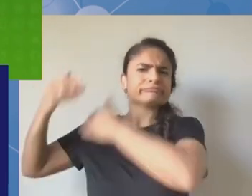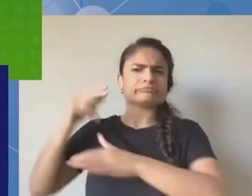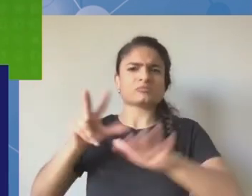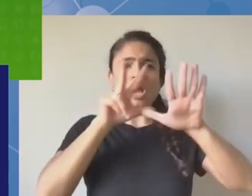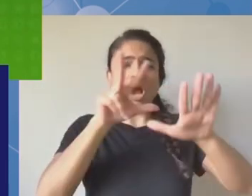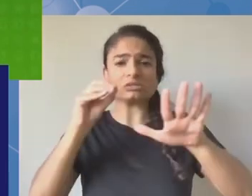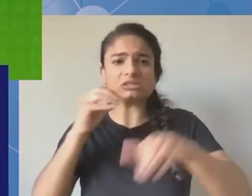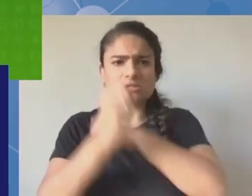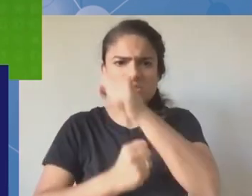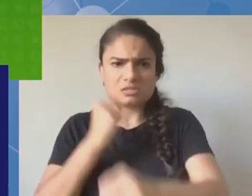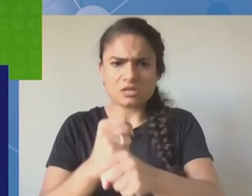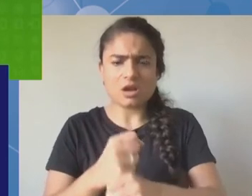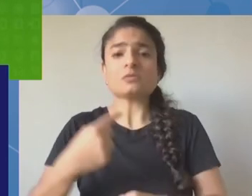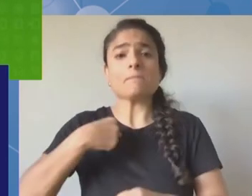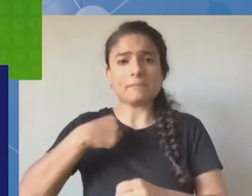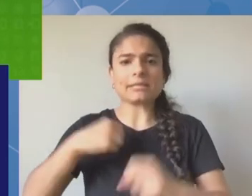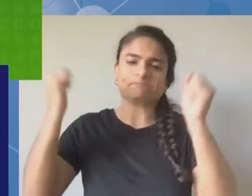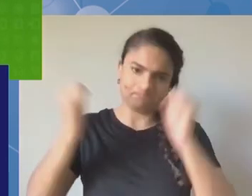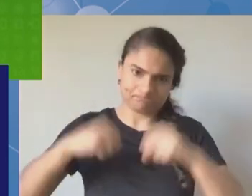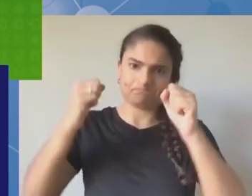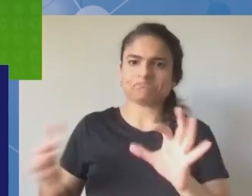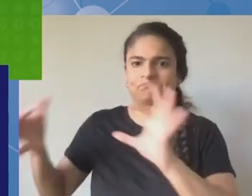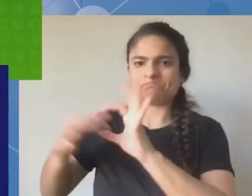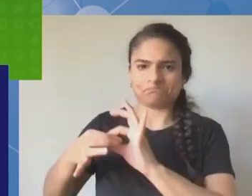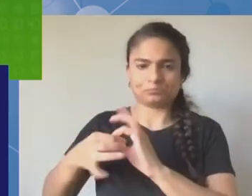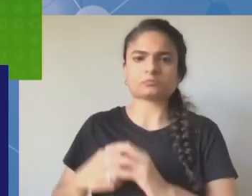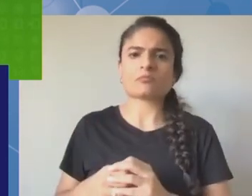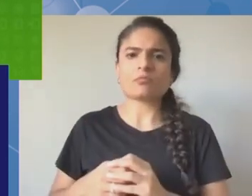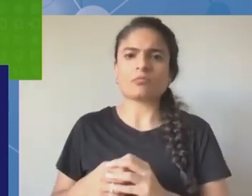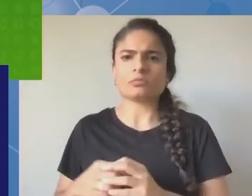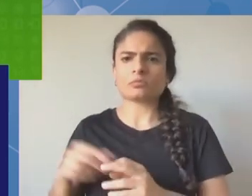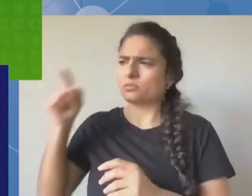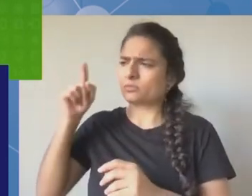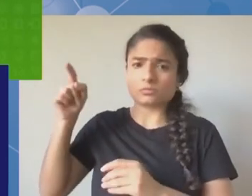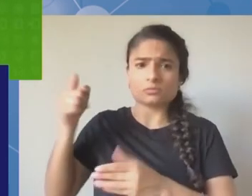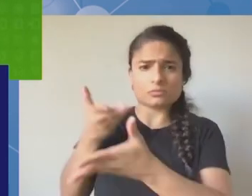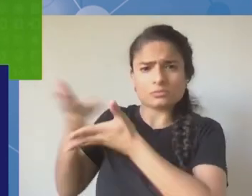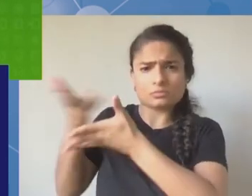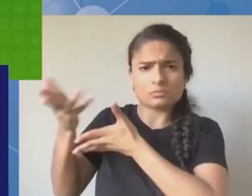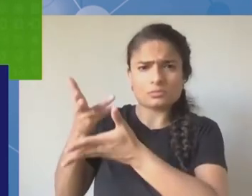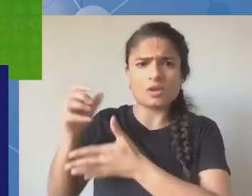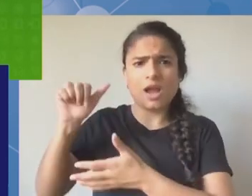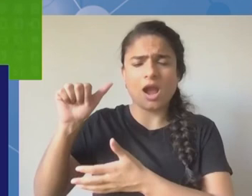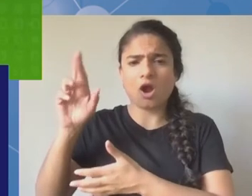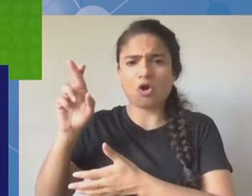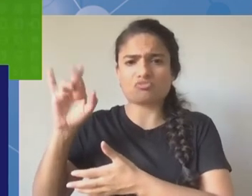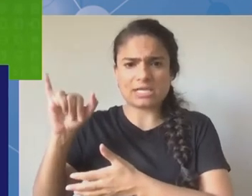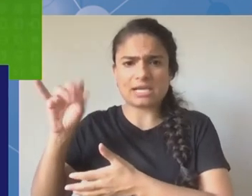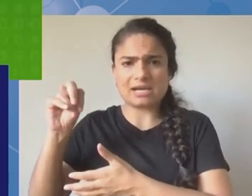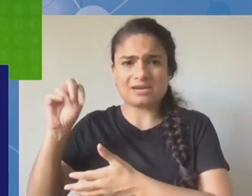promise and the peril that uh we all look forward for uh in terms of keeping the internet